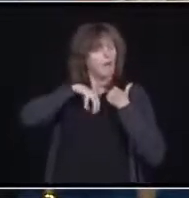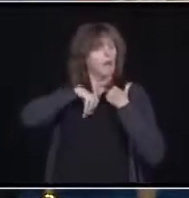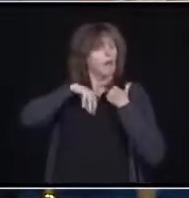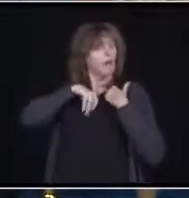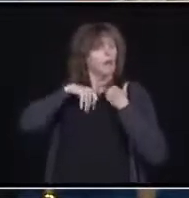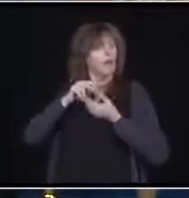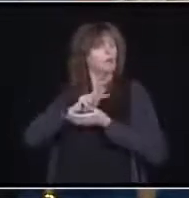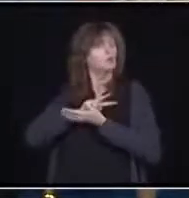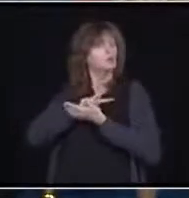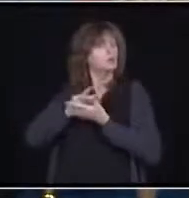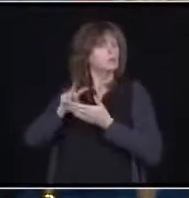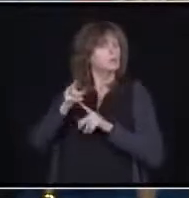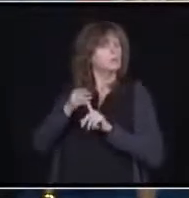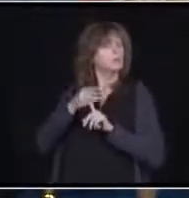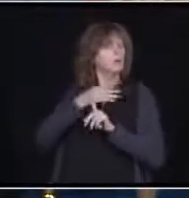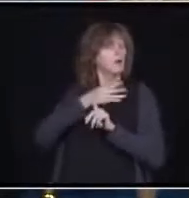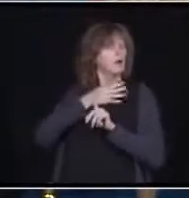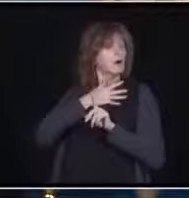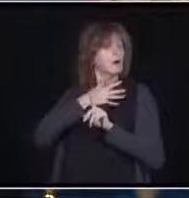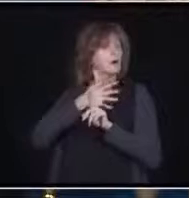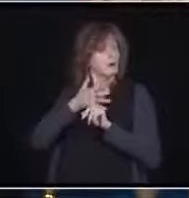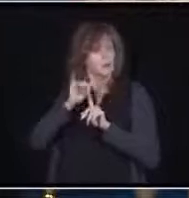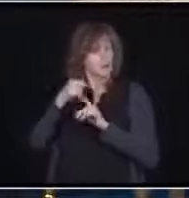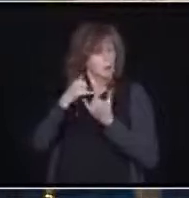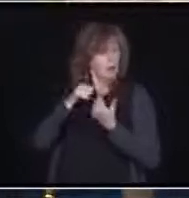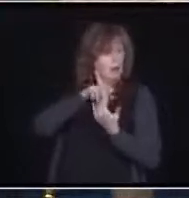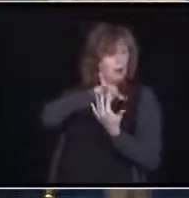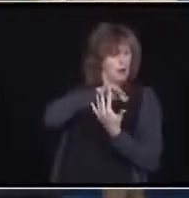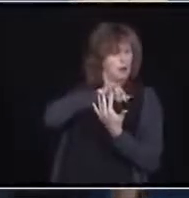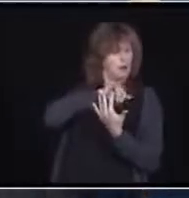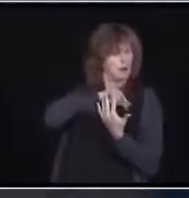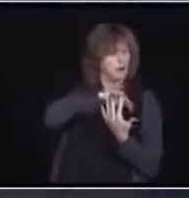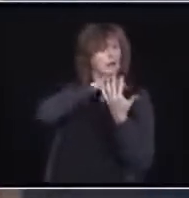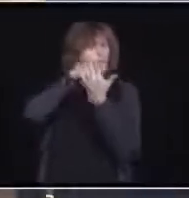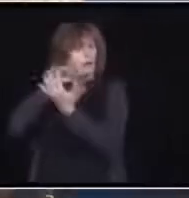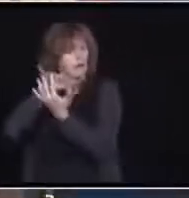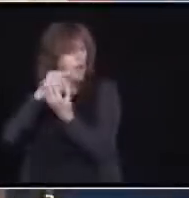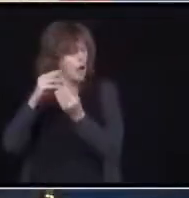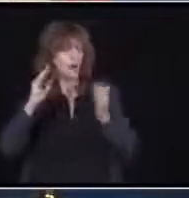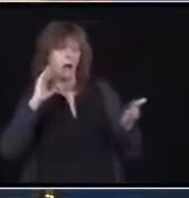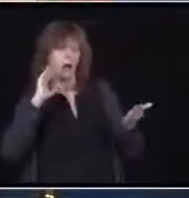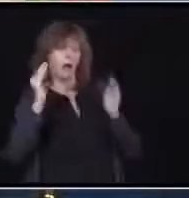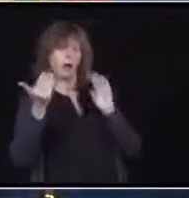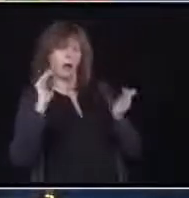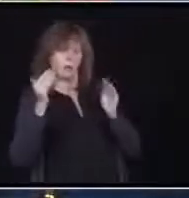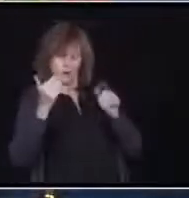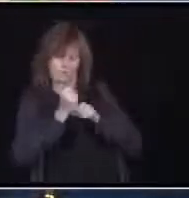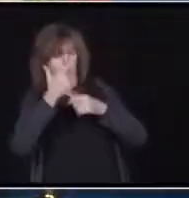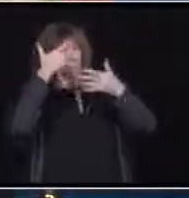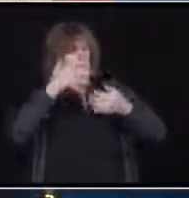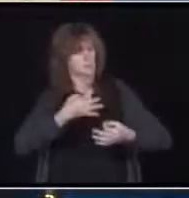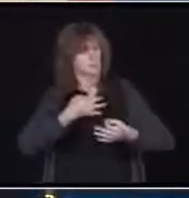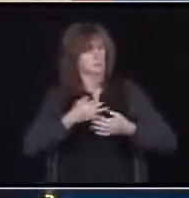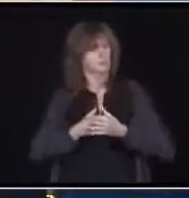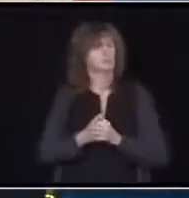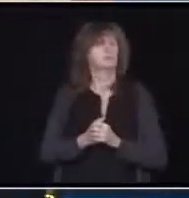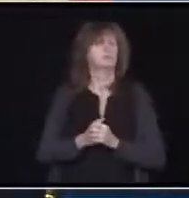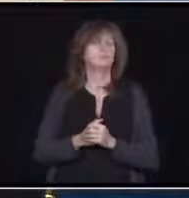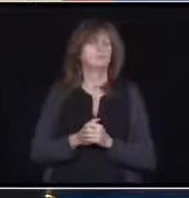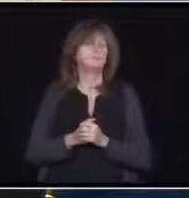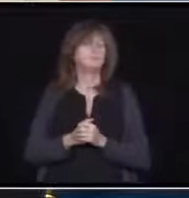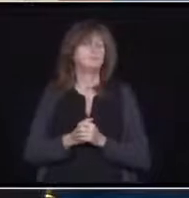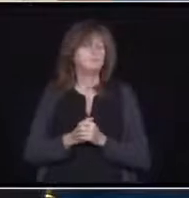the Premier and Cabinet accordingly. Next question. Your next question comes from Lorenda Radikop